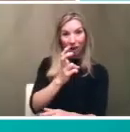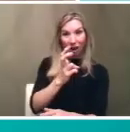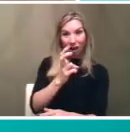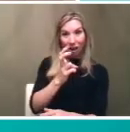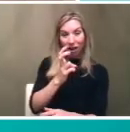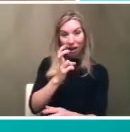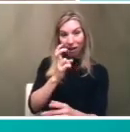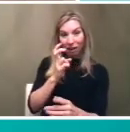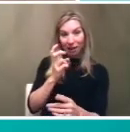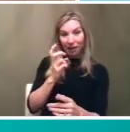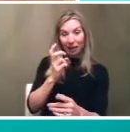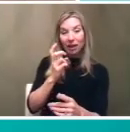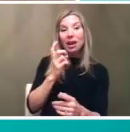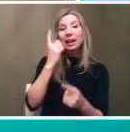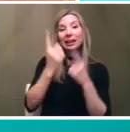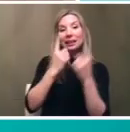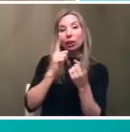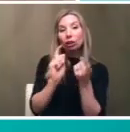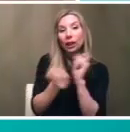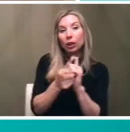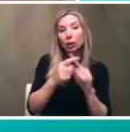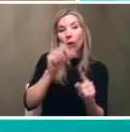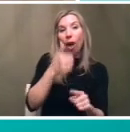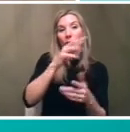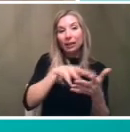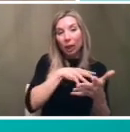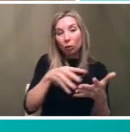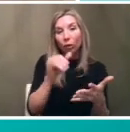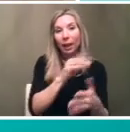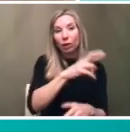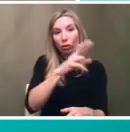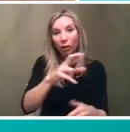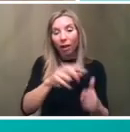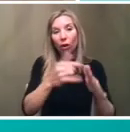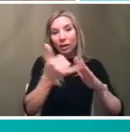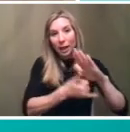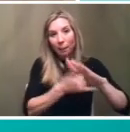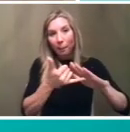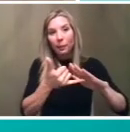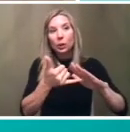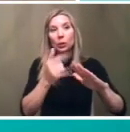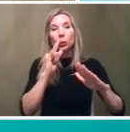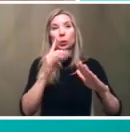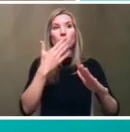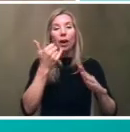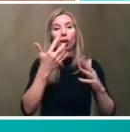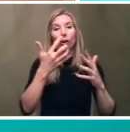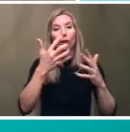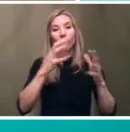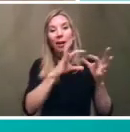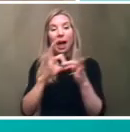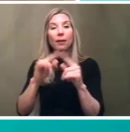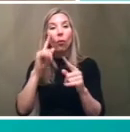modes scheduling like regional rail or the subways as part of this to better align uh the network for people who have to use multiple